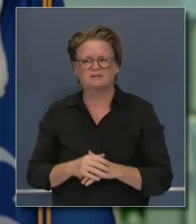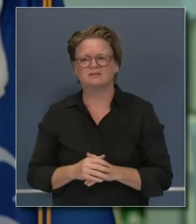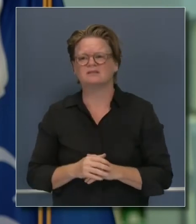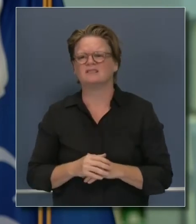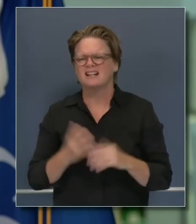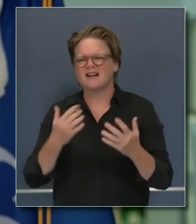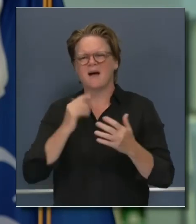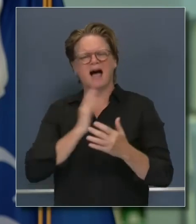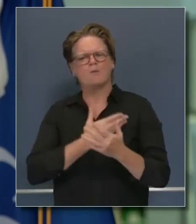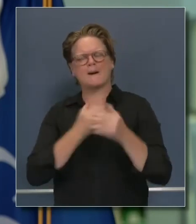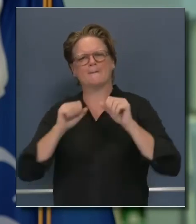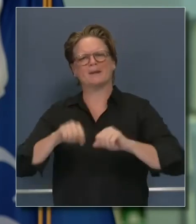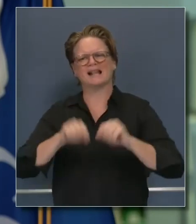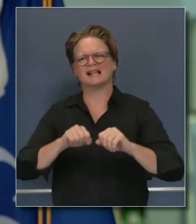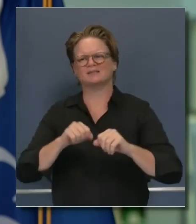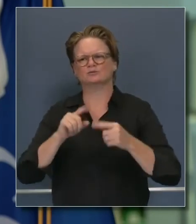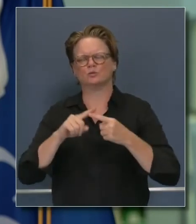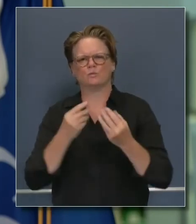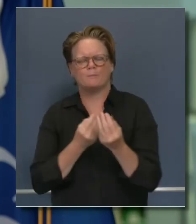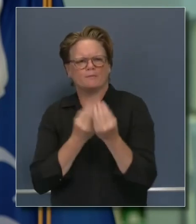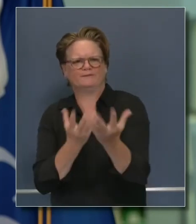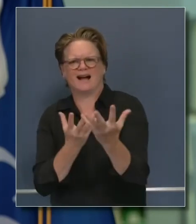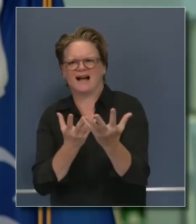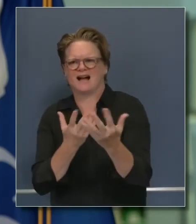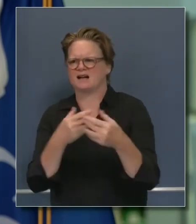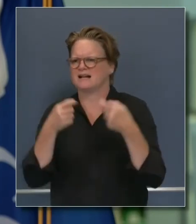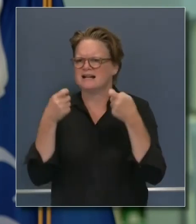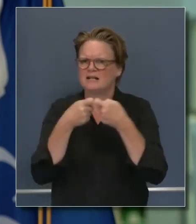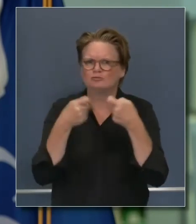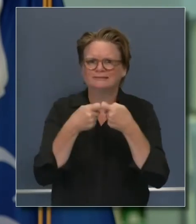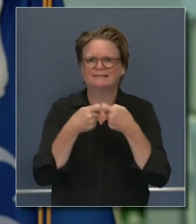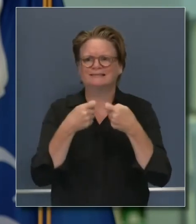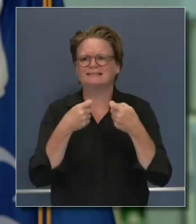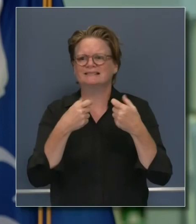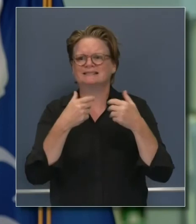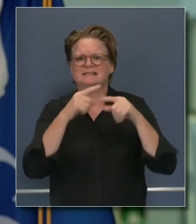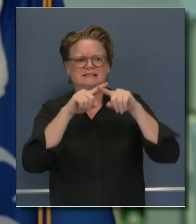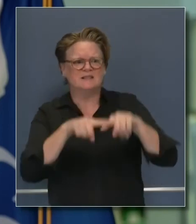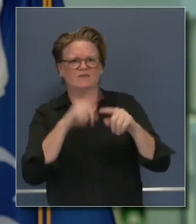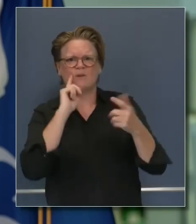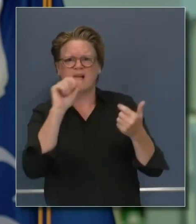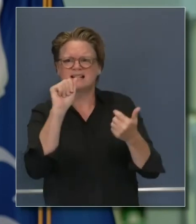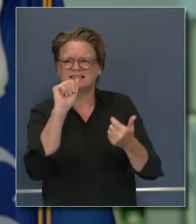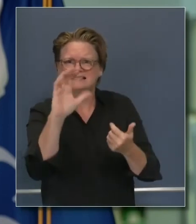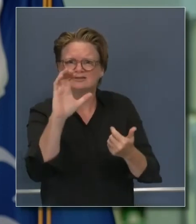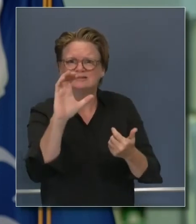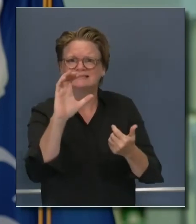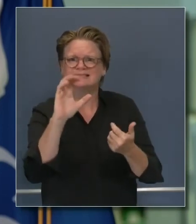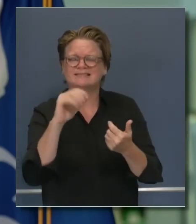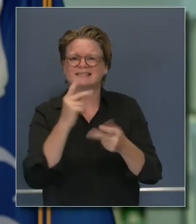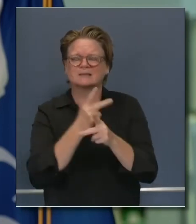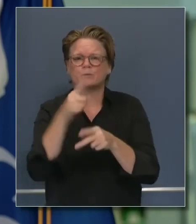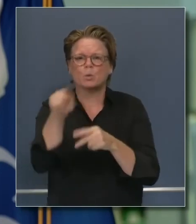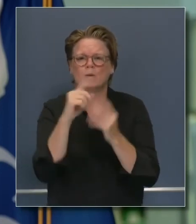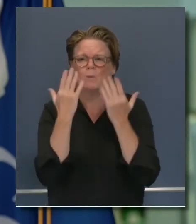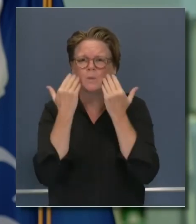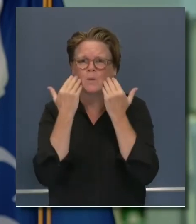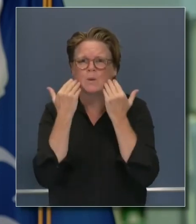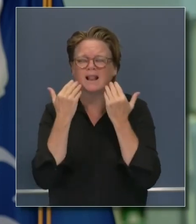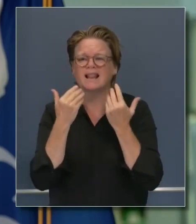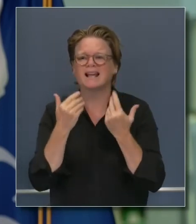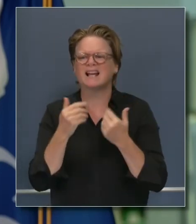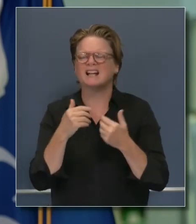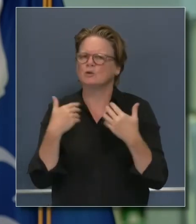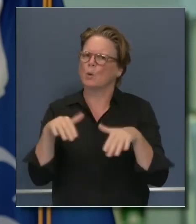to even provide the energy needs, not only here in this state, but put pressure even outside this state. So that